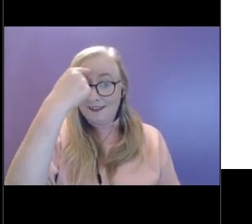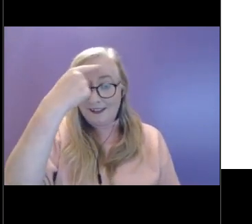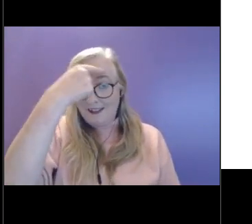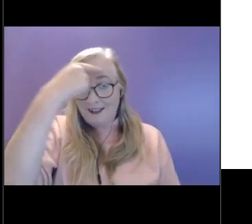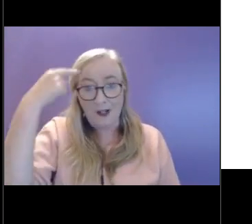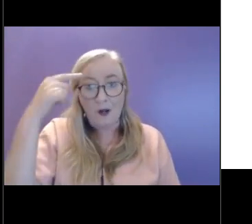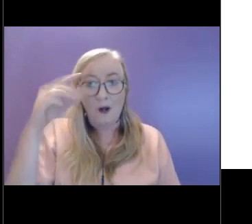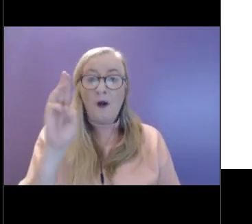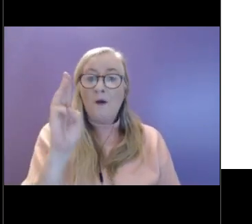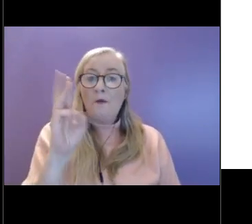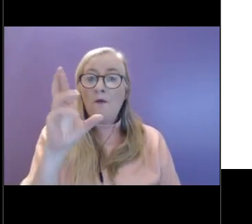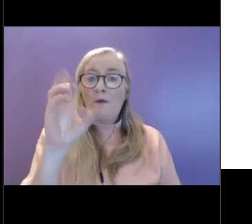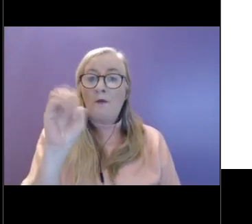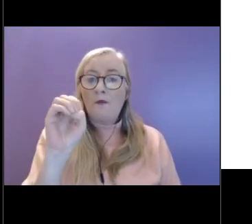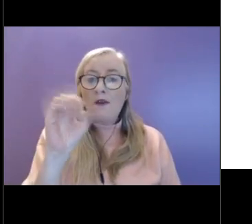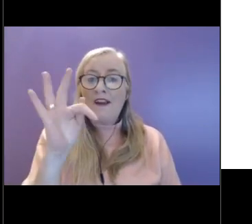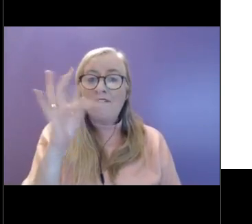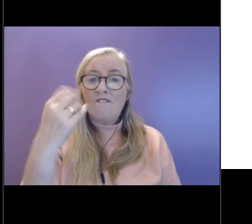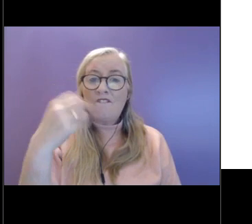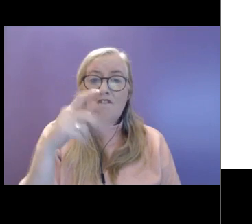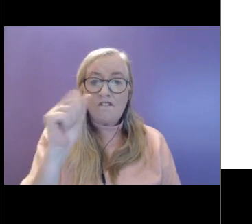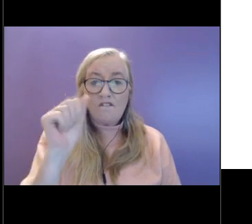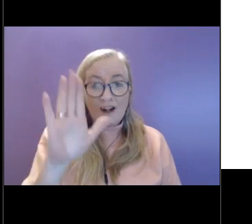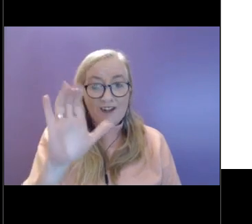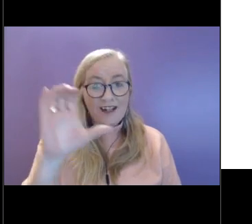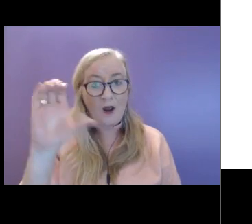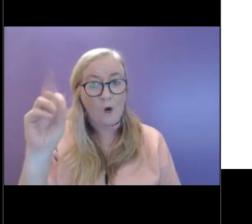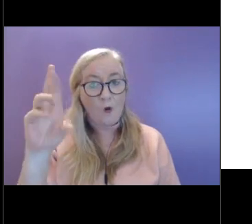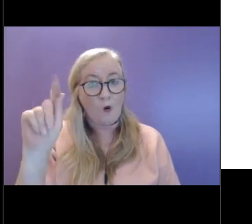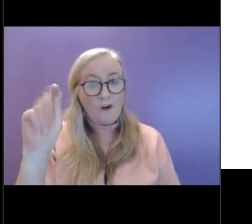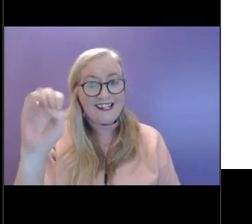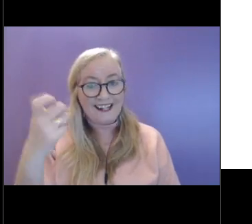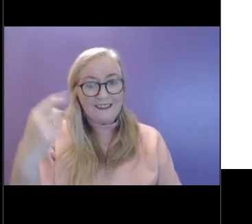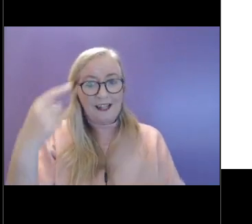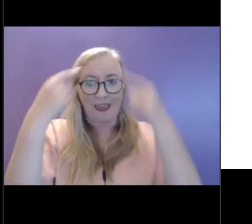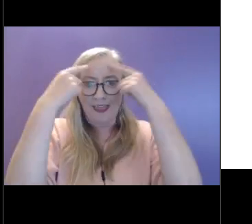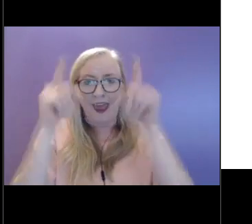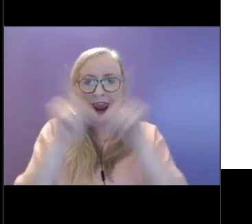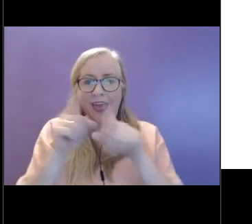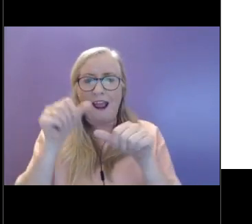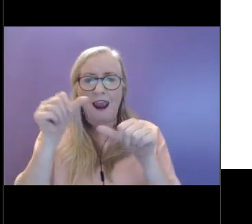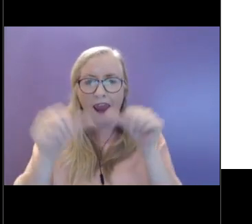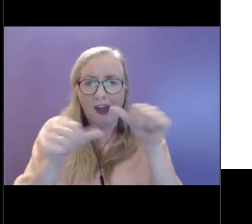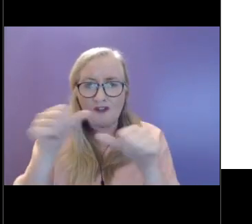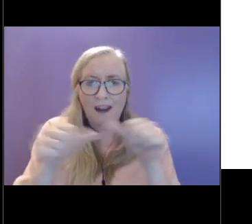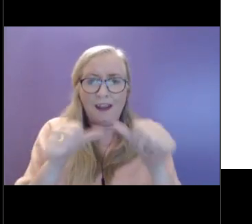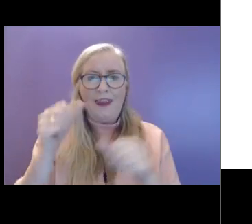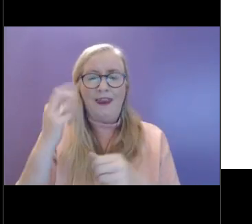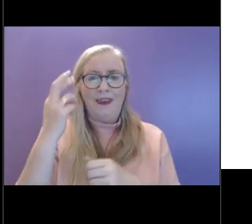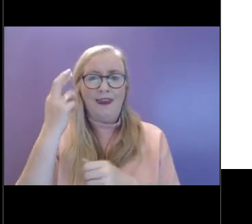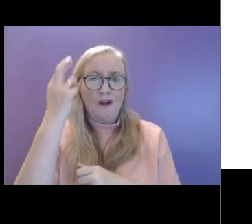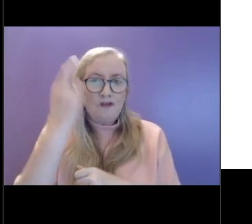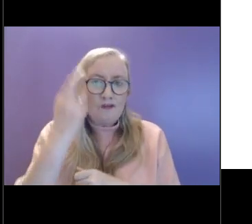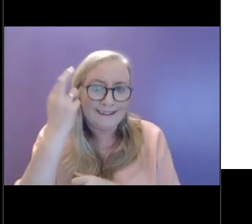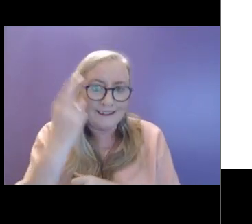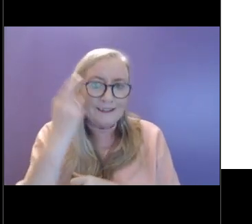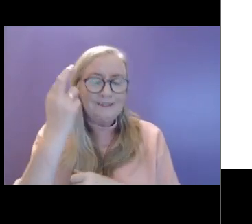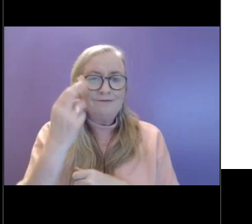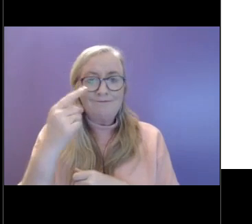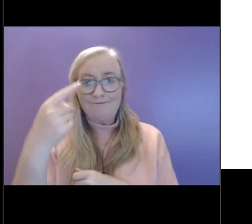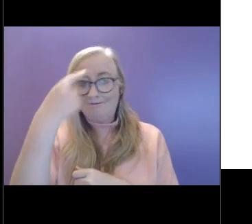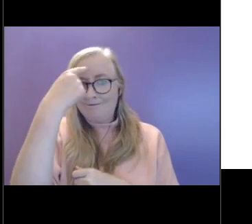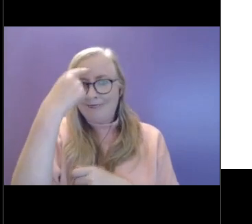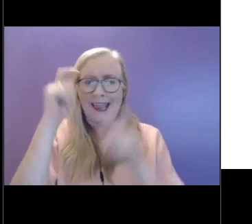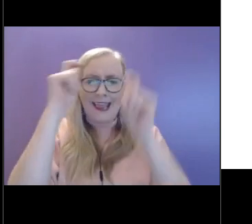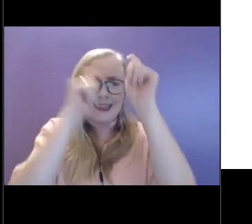cortex. And it has think written out there because it's involved with our more logical and rational functions. So when we're kind of thinking